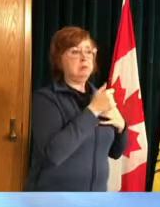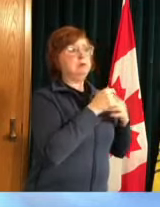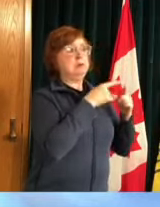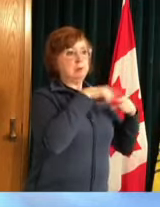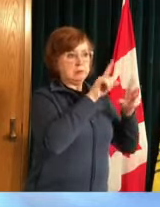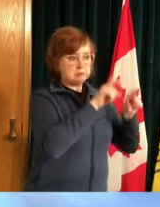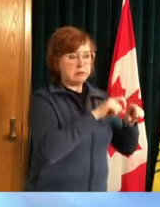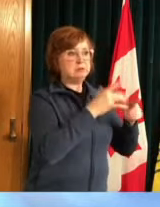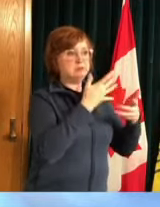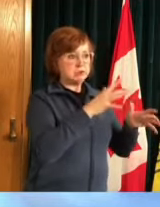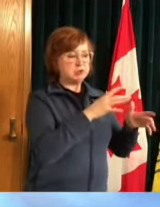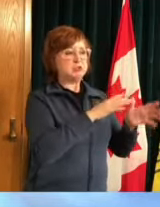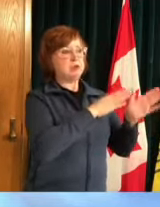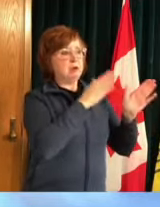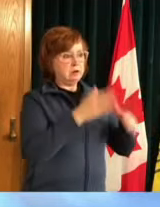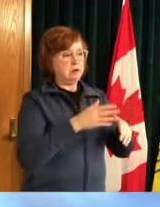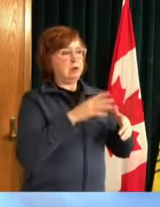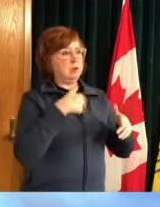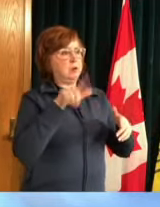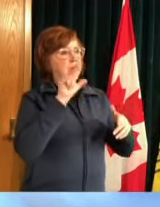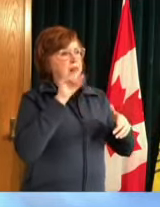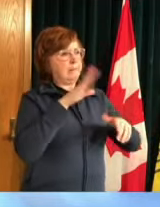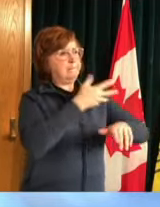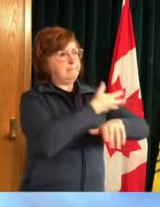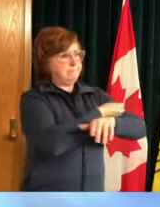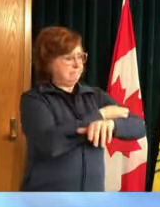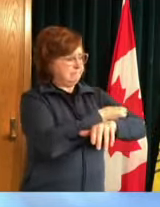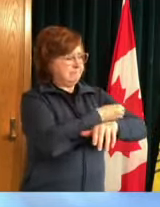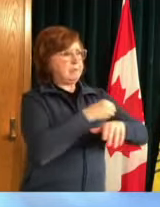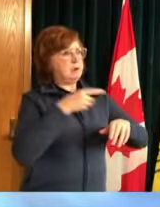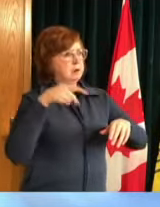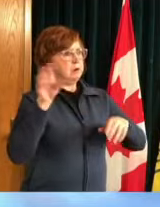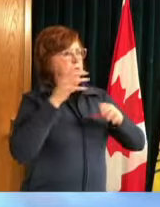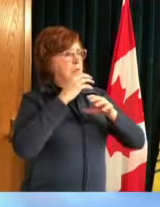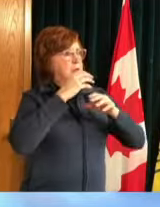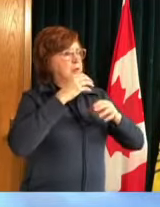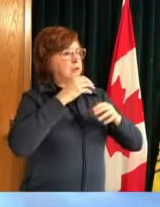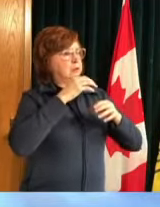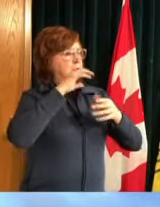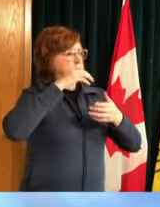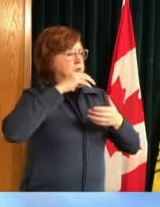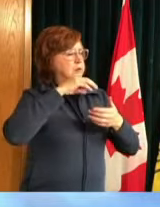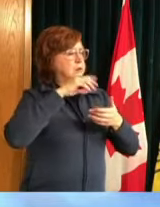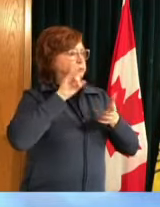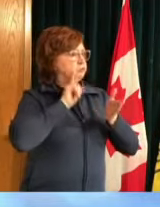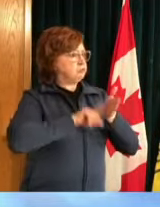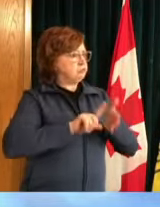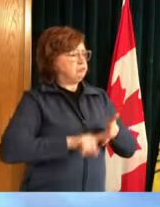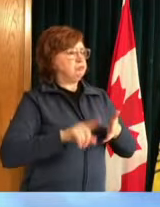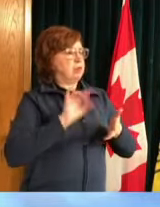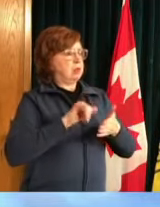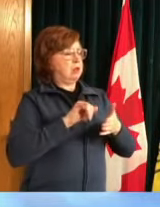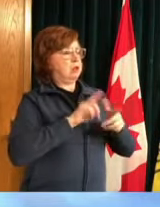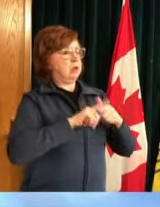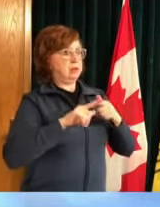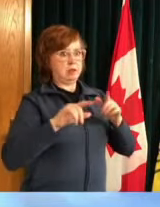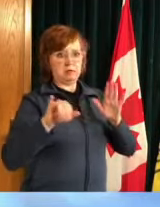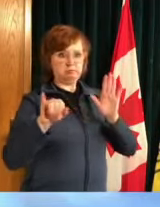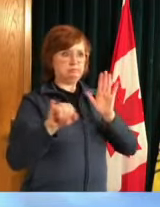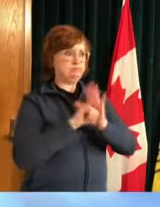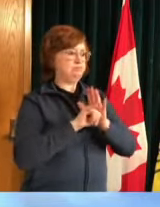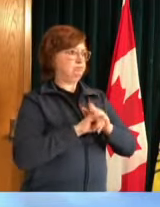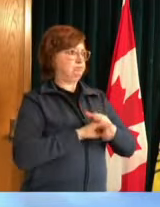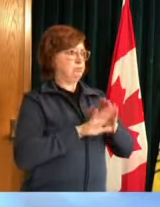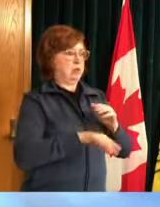cases and contacts as soon as a positive test is received um and there's you know that doesn't change once